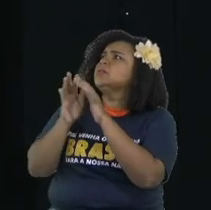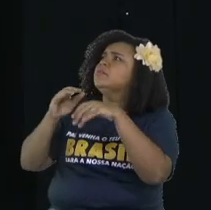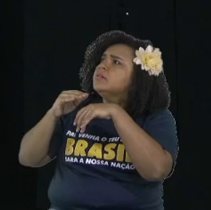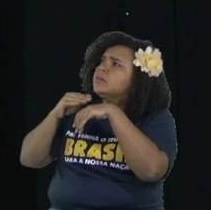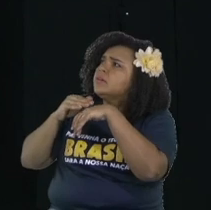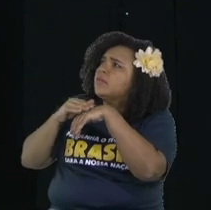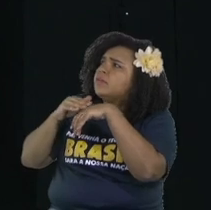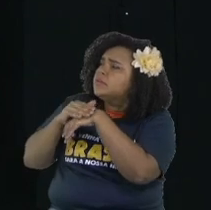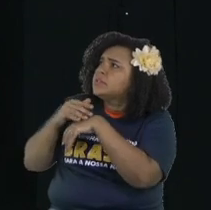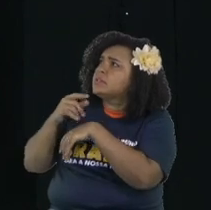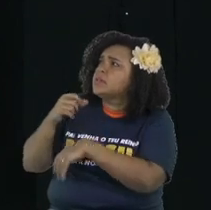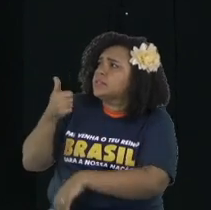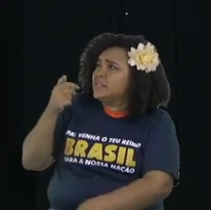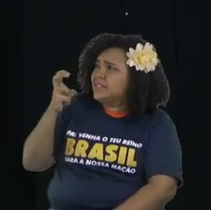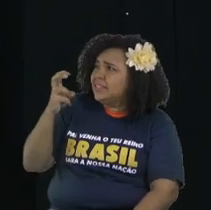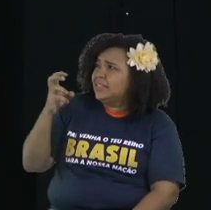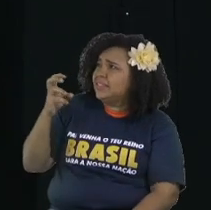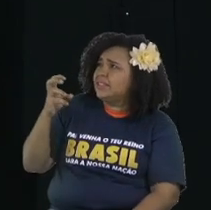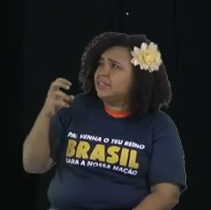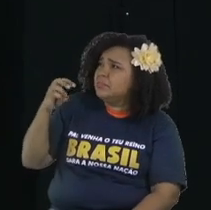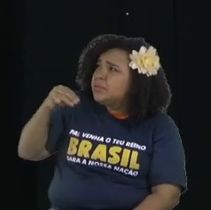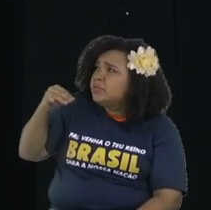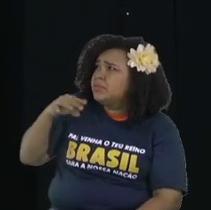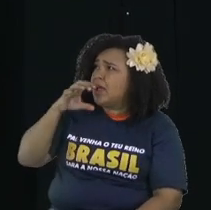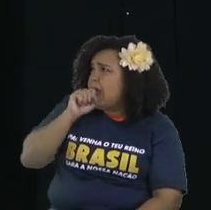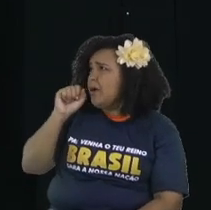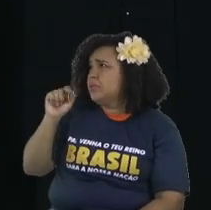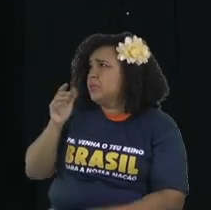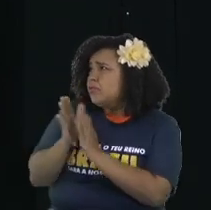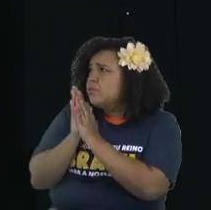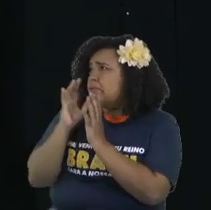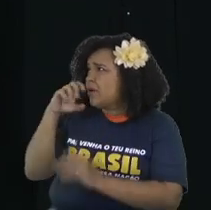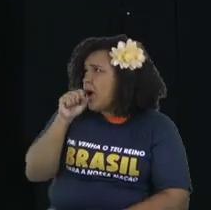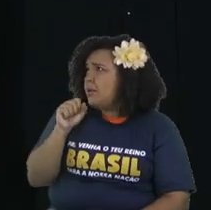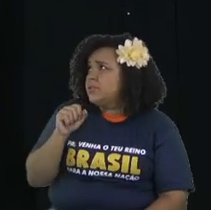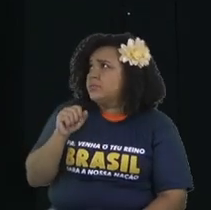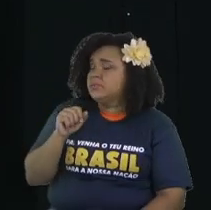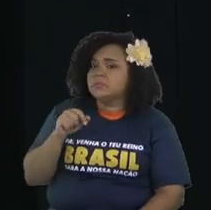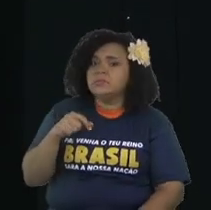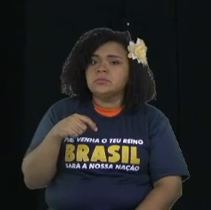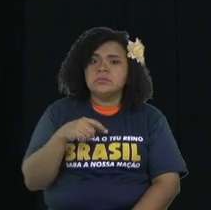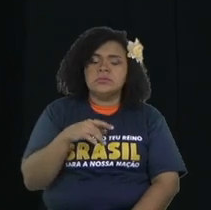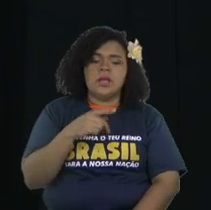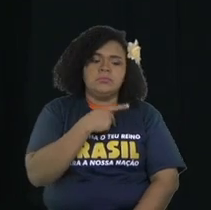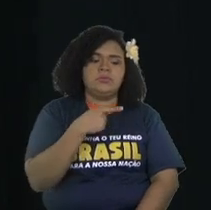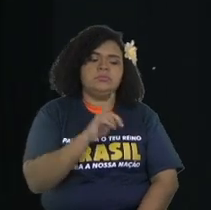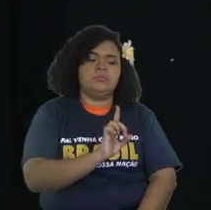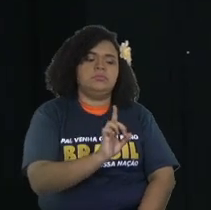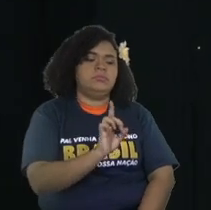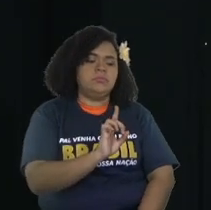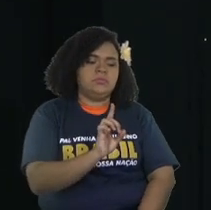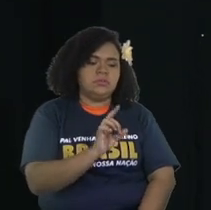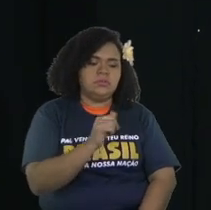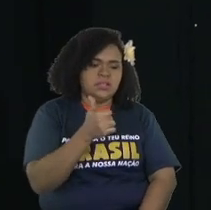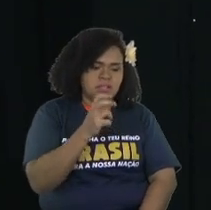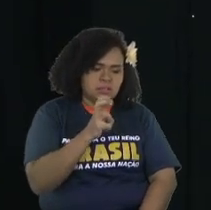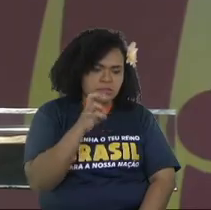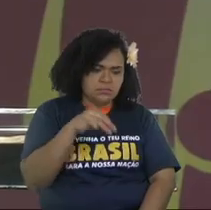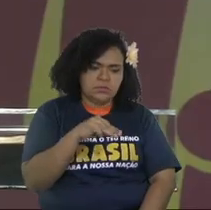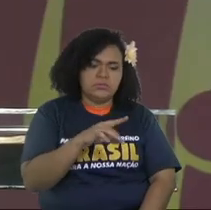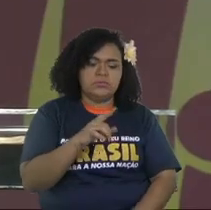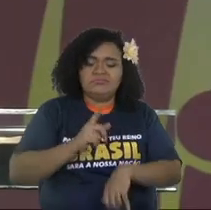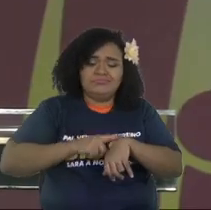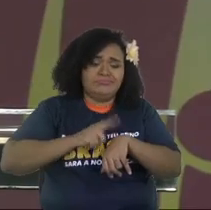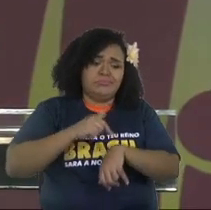he wanted to 15 minutes of meeting with the church the pastor has no